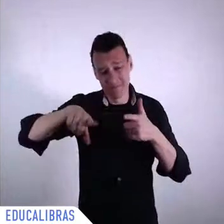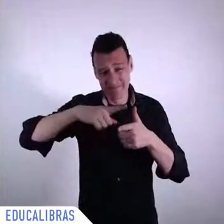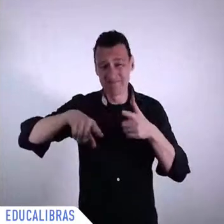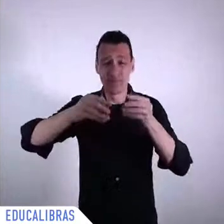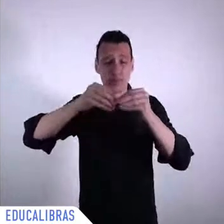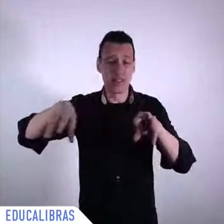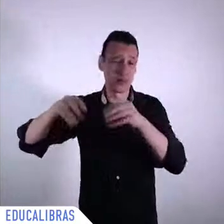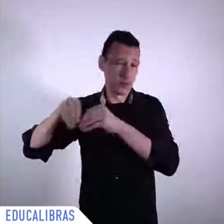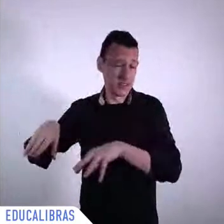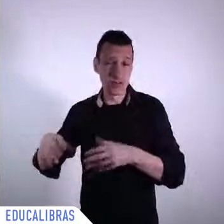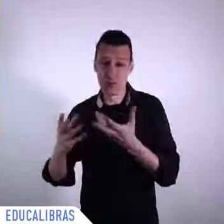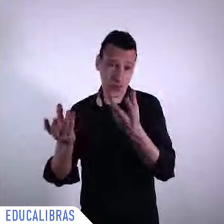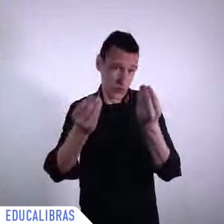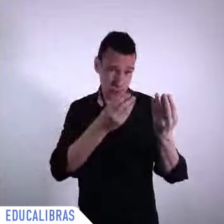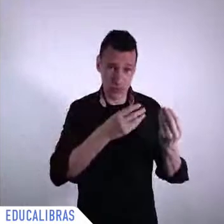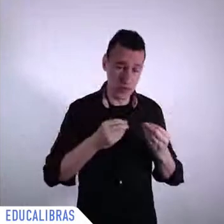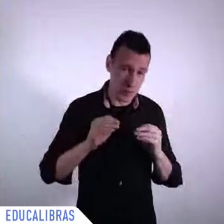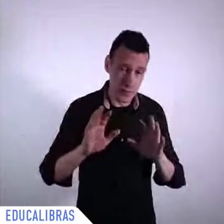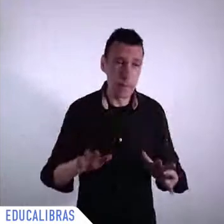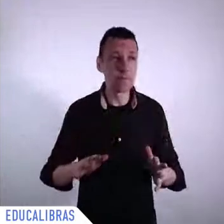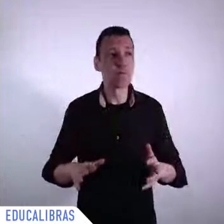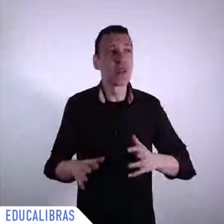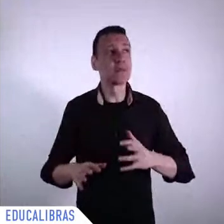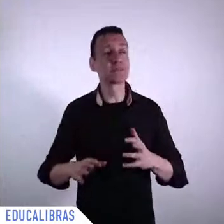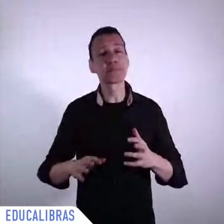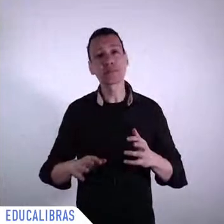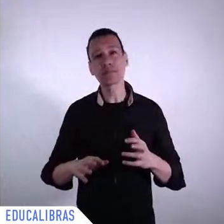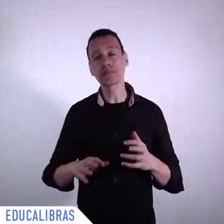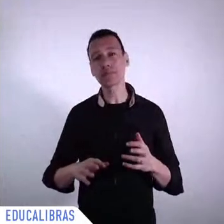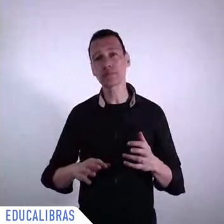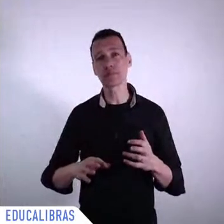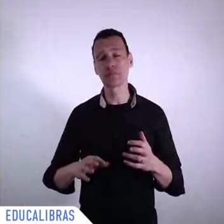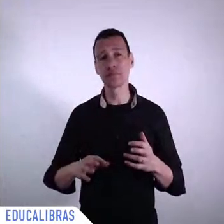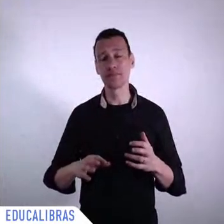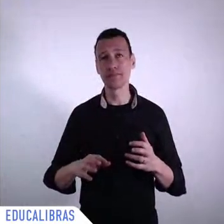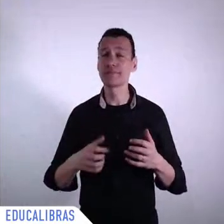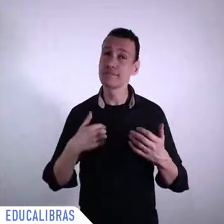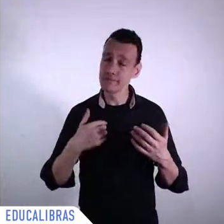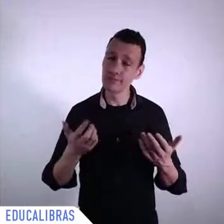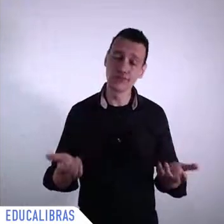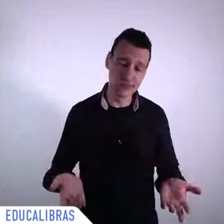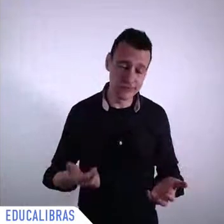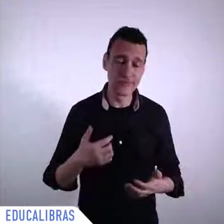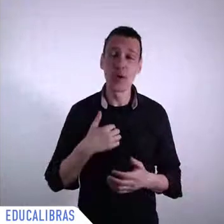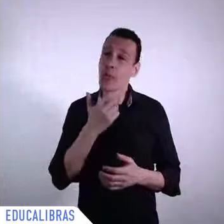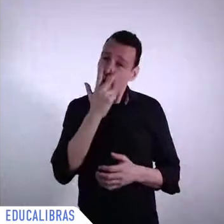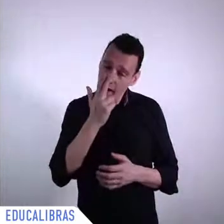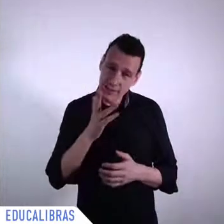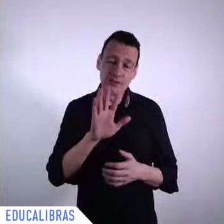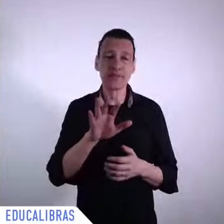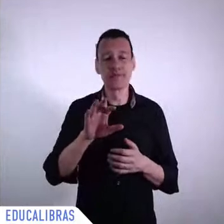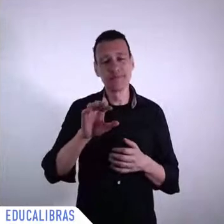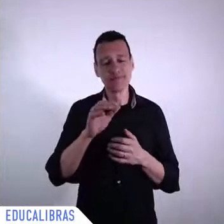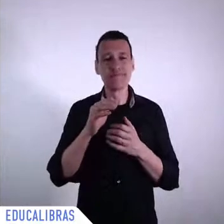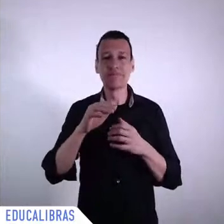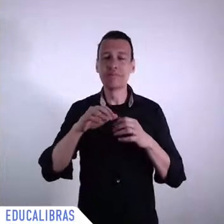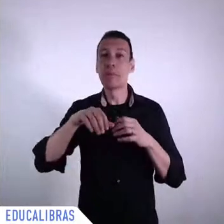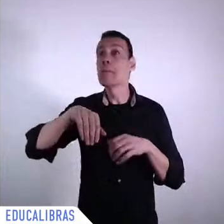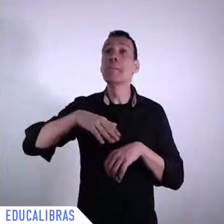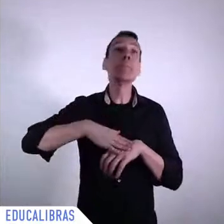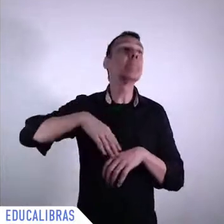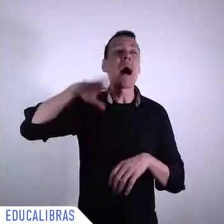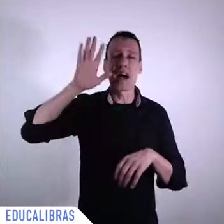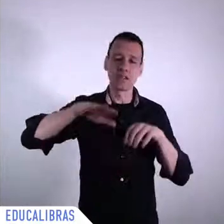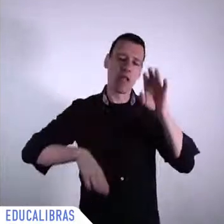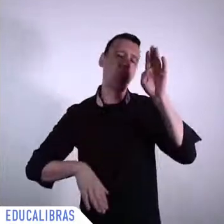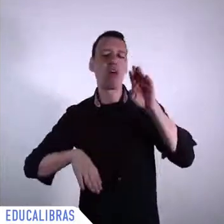inequalities in the world largely and I'm deeply concerned about it I'm deeply concerned that after the financial